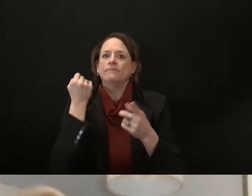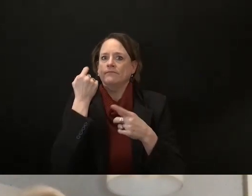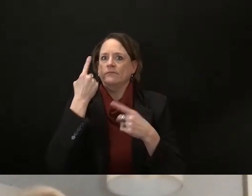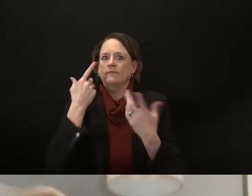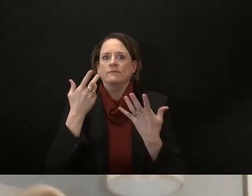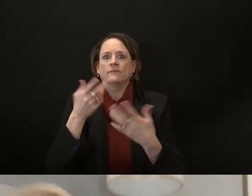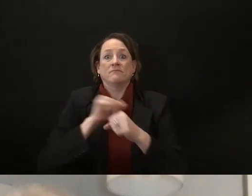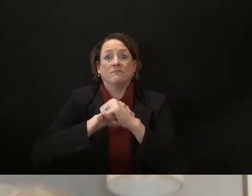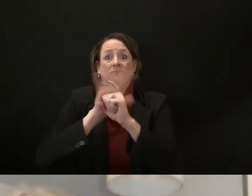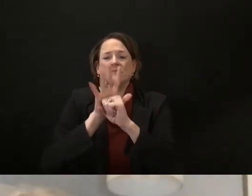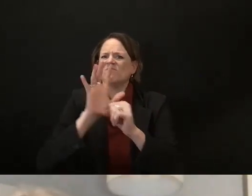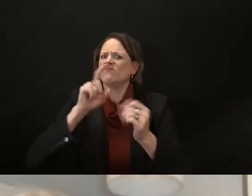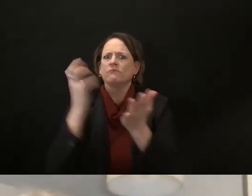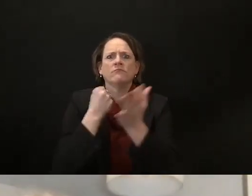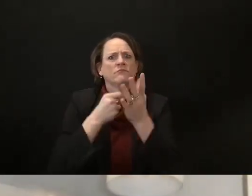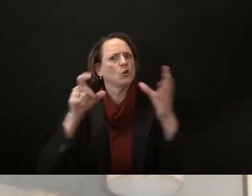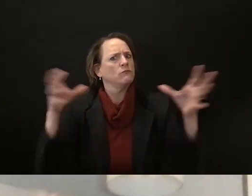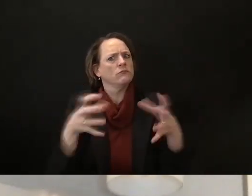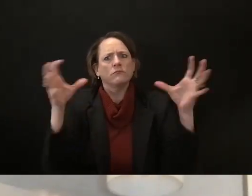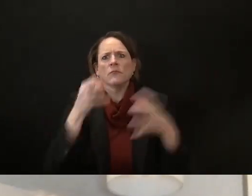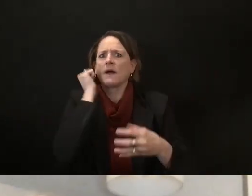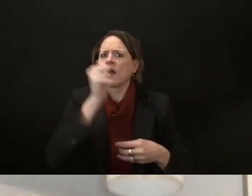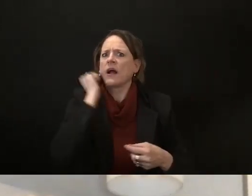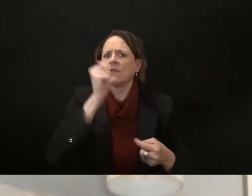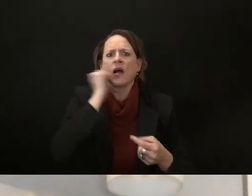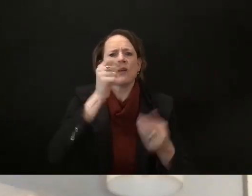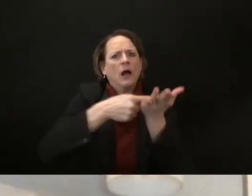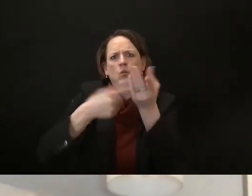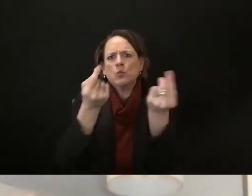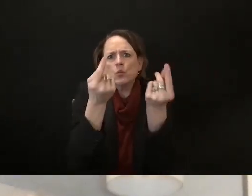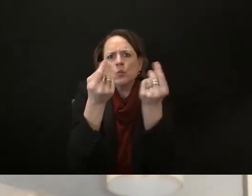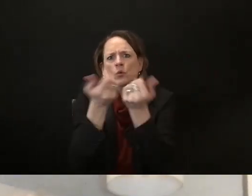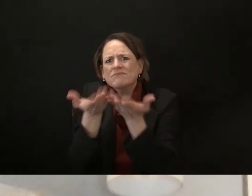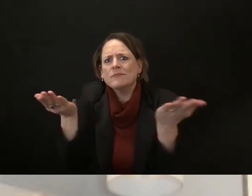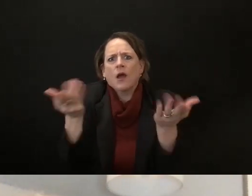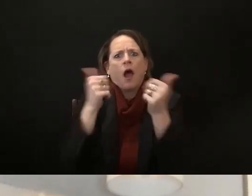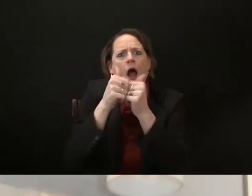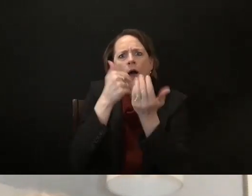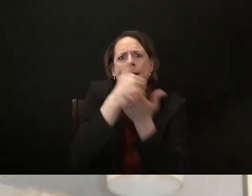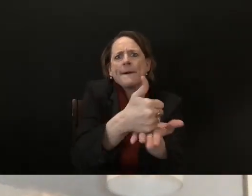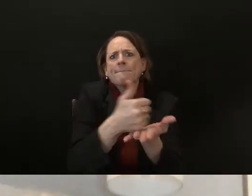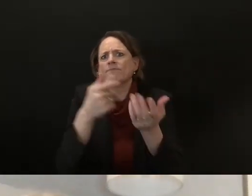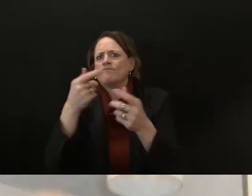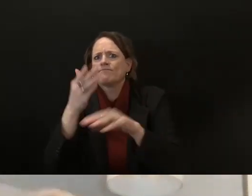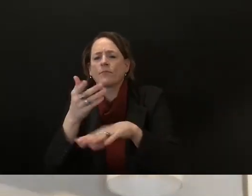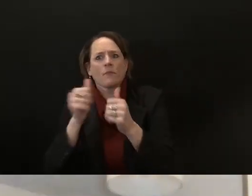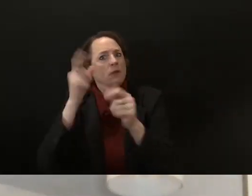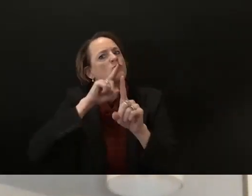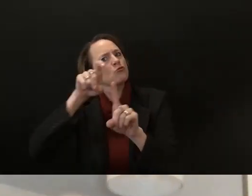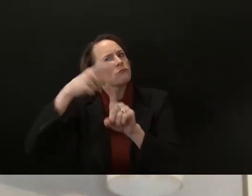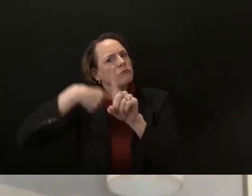needed to go here they're adjusted and and at least meeting every month to make sure that we're meeting the needs of our um